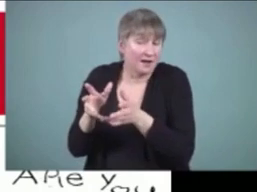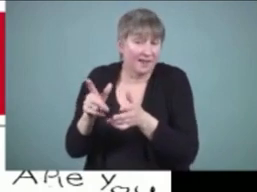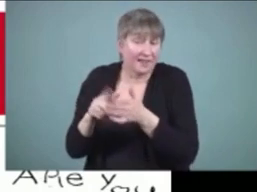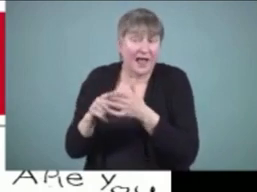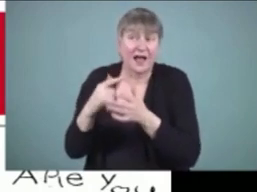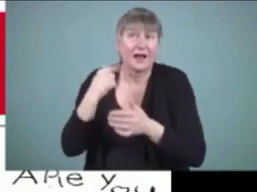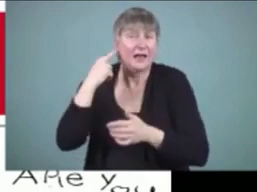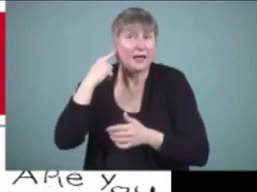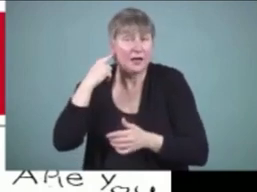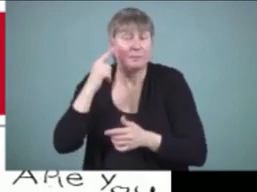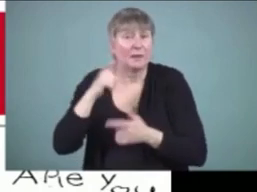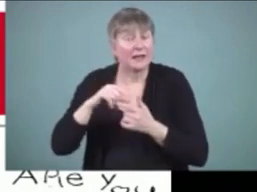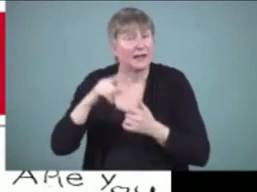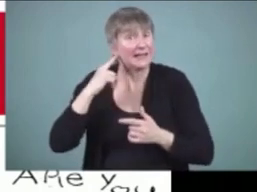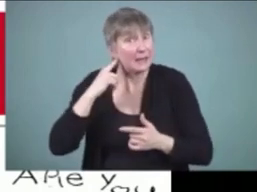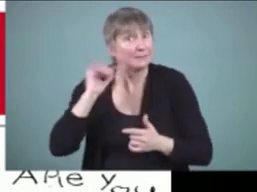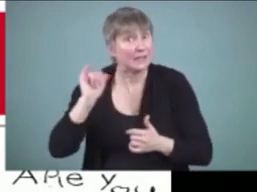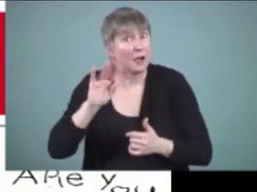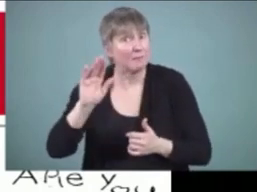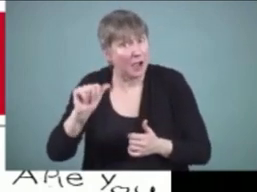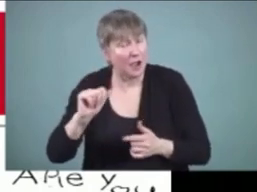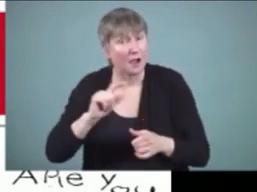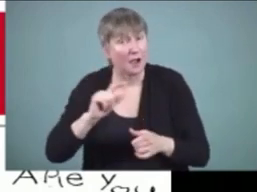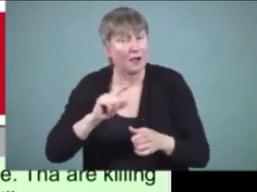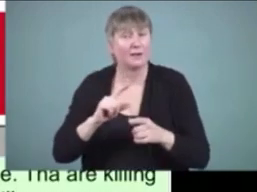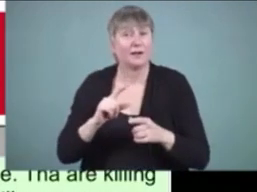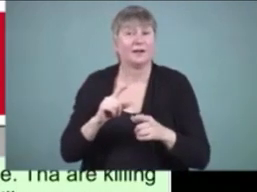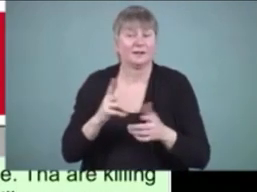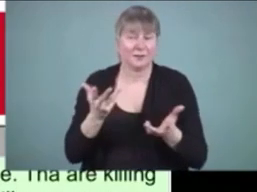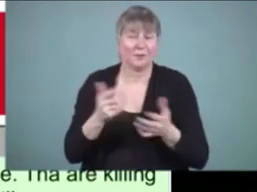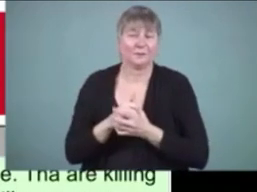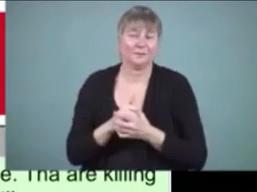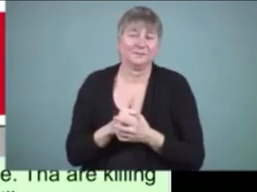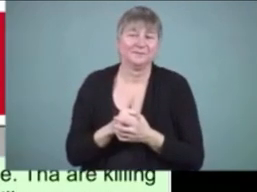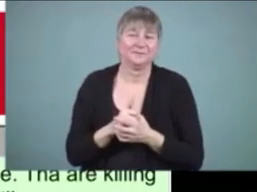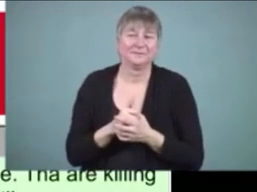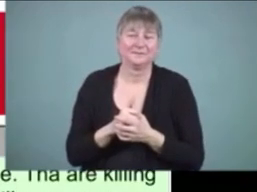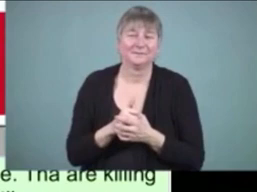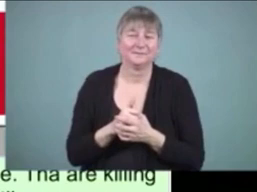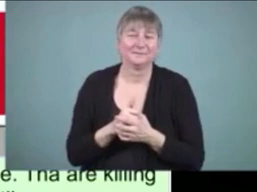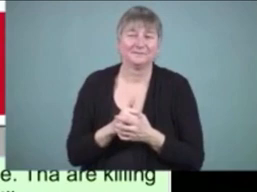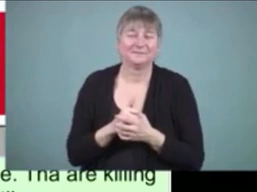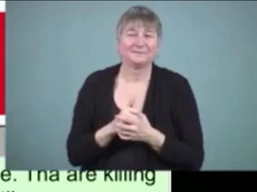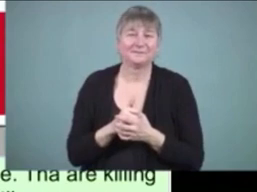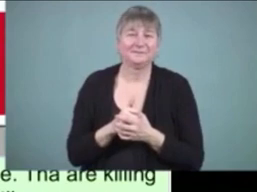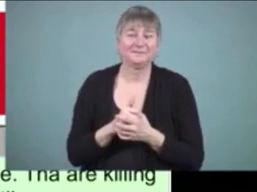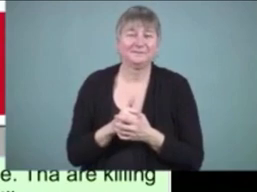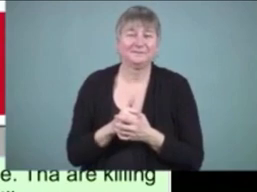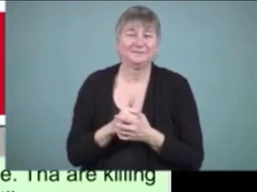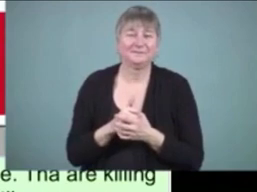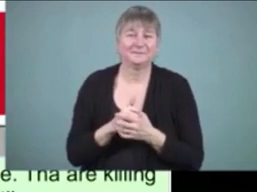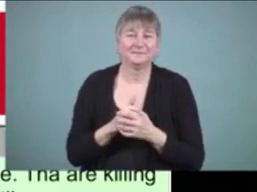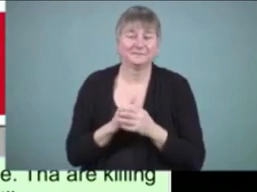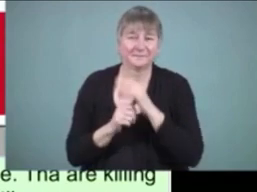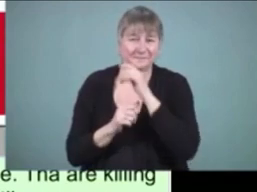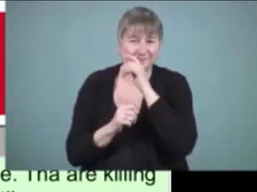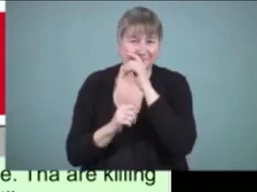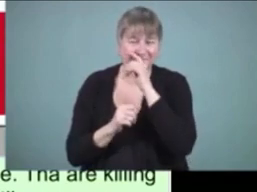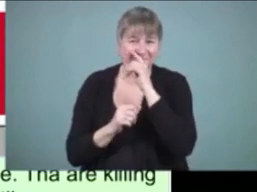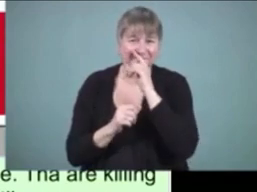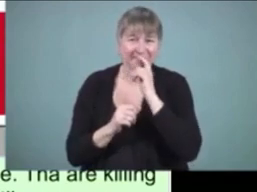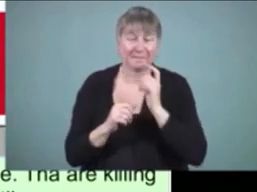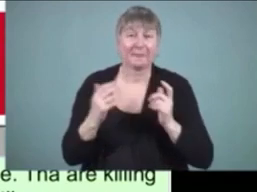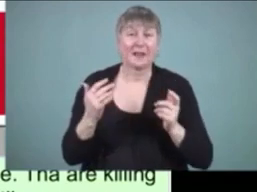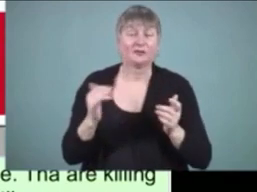you hear next slide um and deaf students can do this now with their hearing